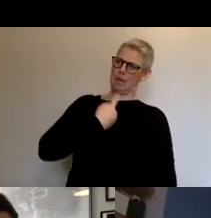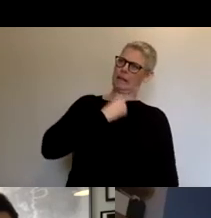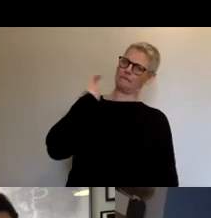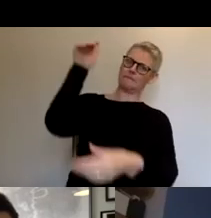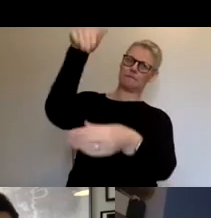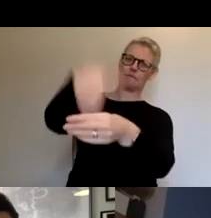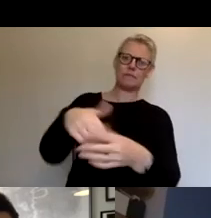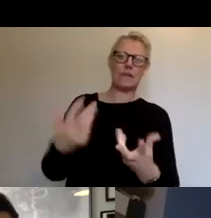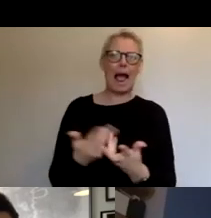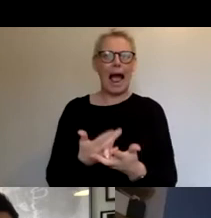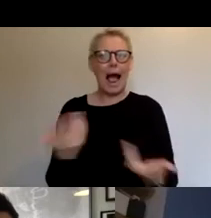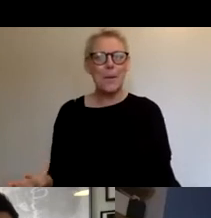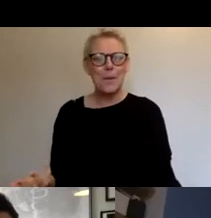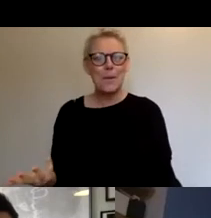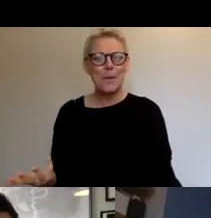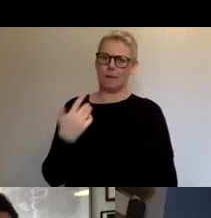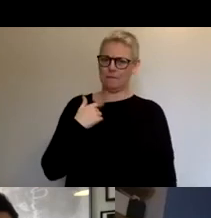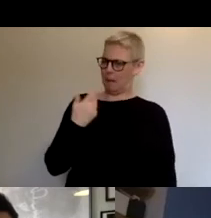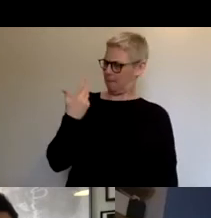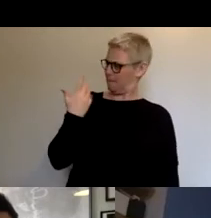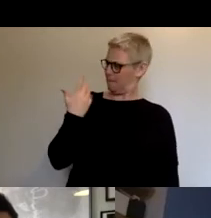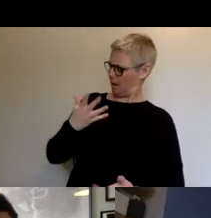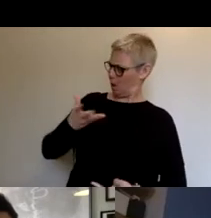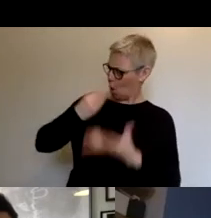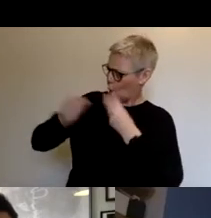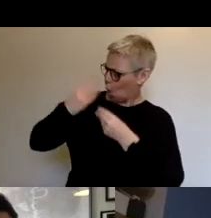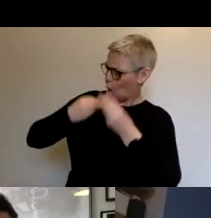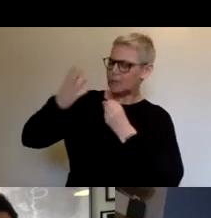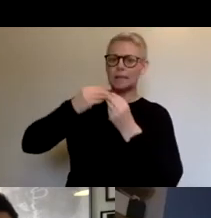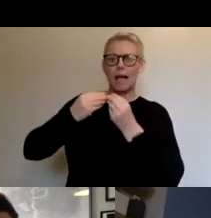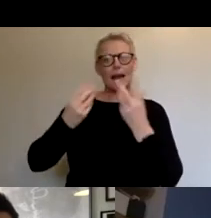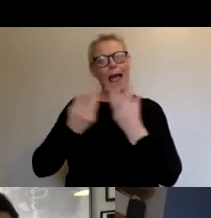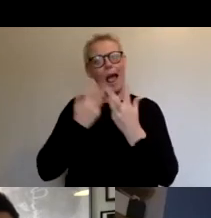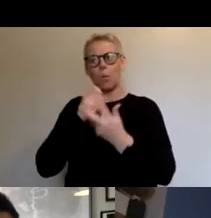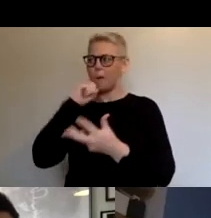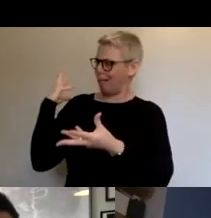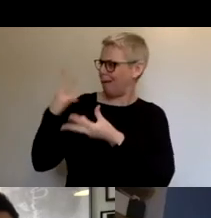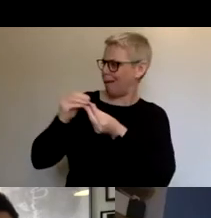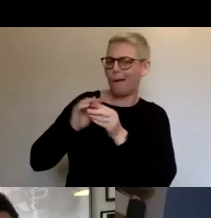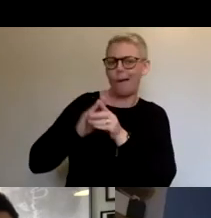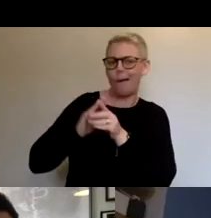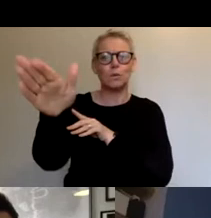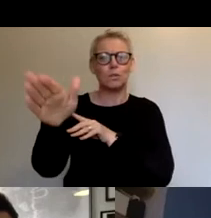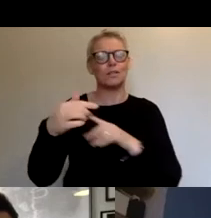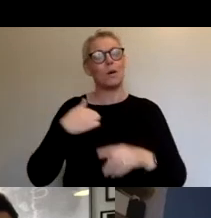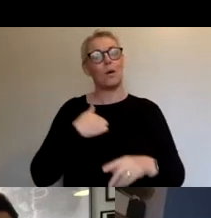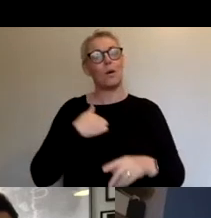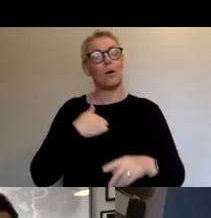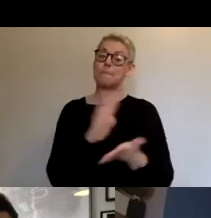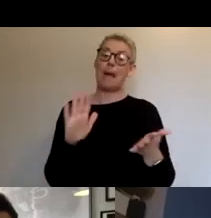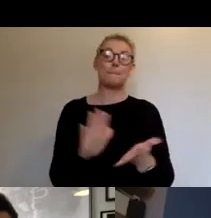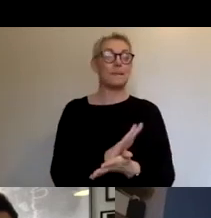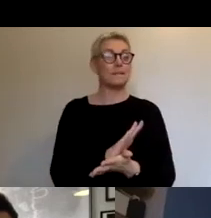working that we that we first tried out in Bristol Arts Channel is really welcome for me today. So we're going to hear